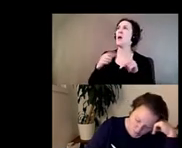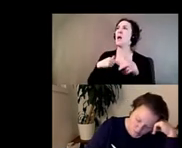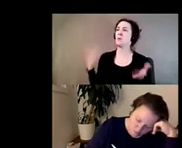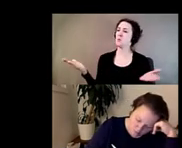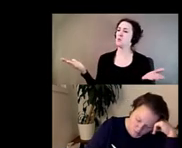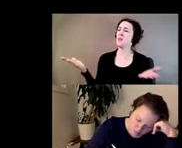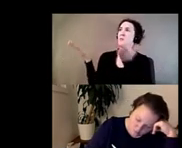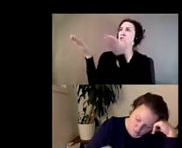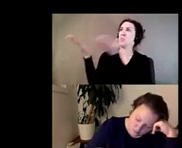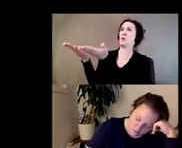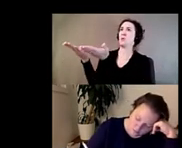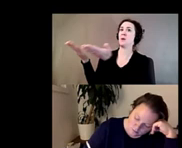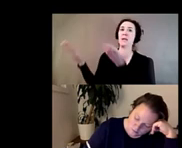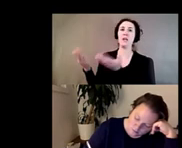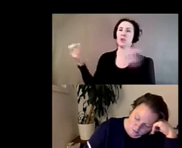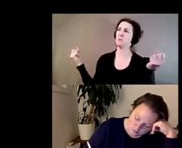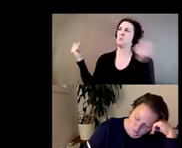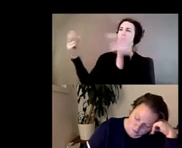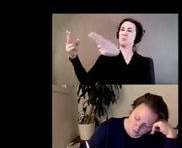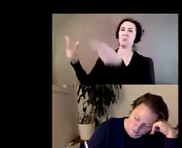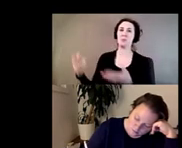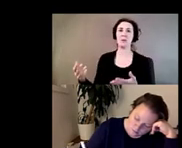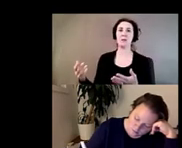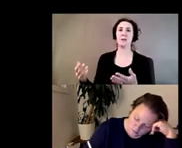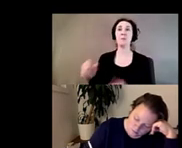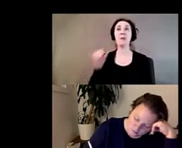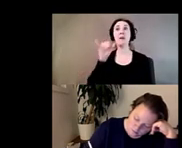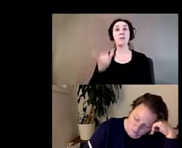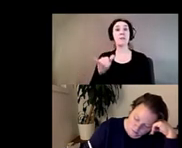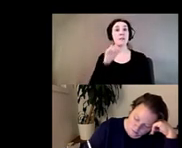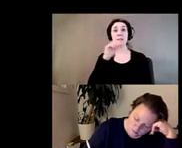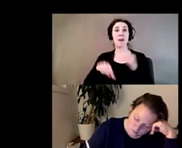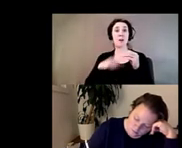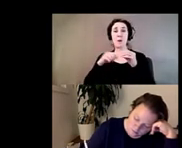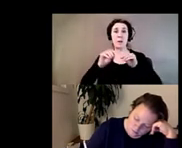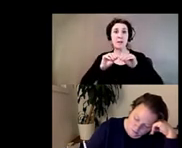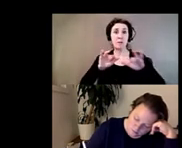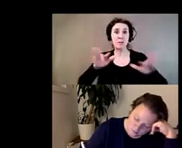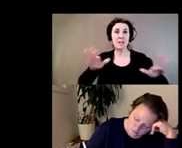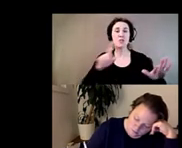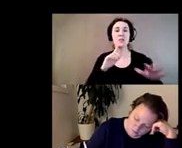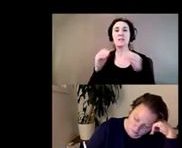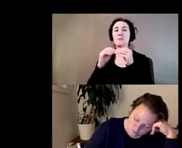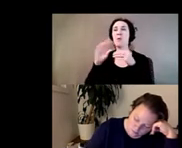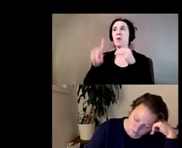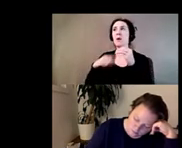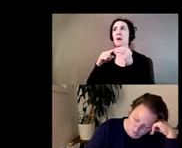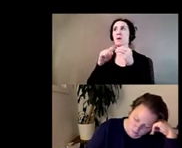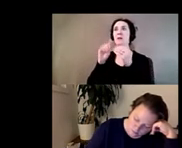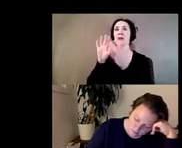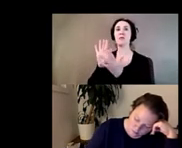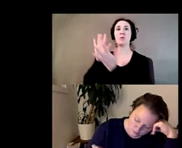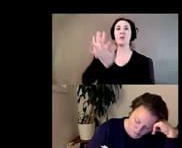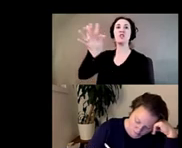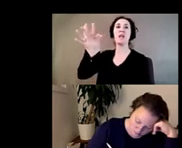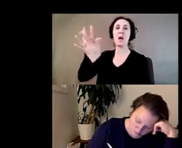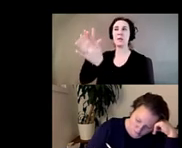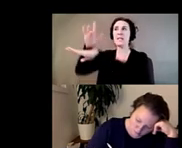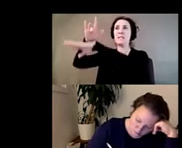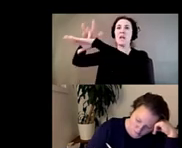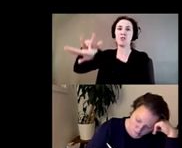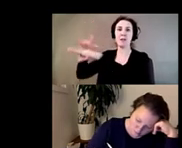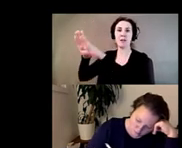here right um and that's less about infiltration it's more about reaching out and touching in a kind of way in an open way